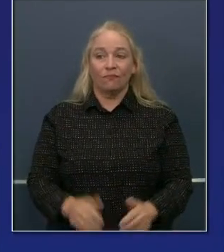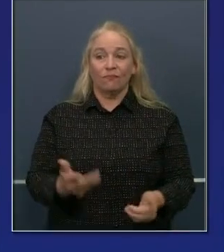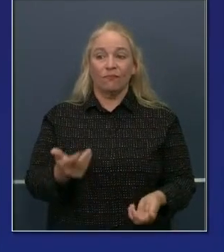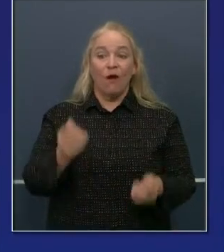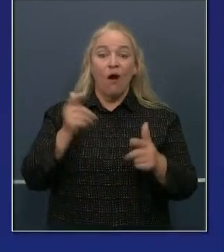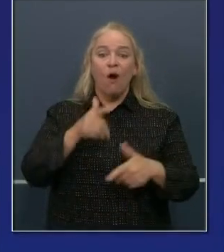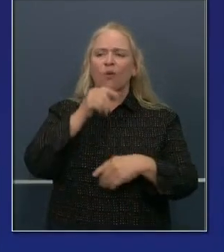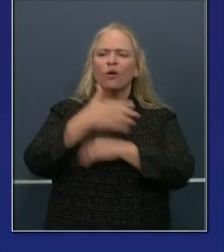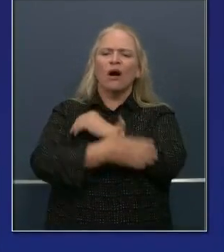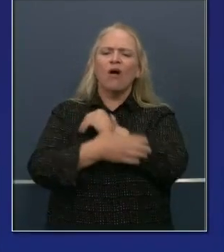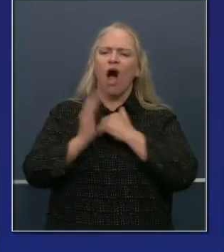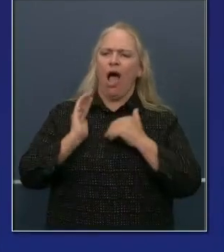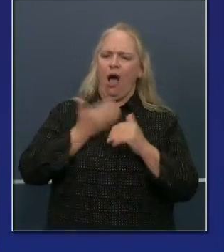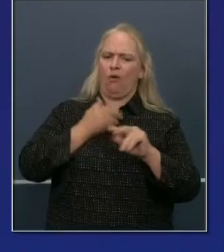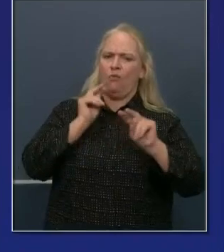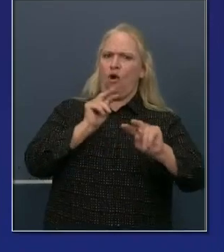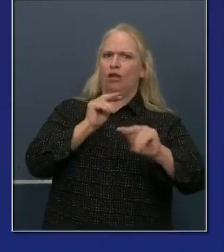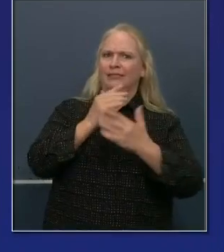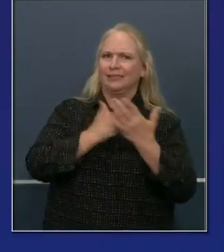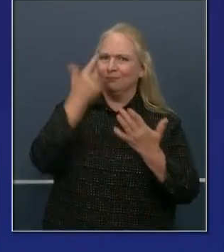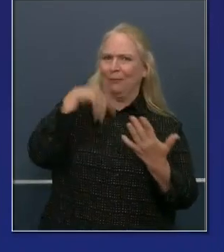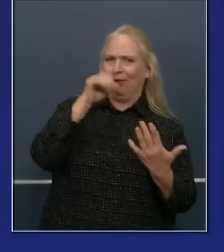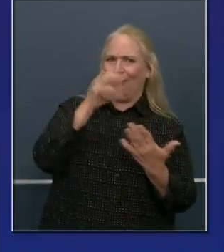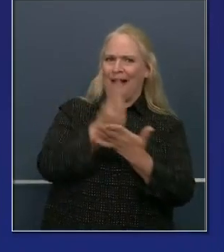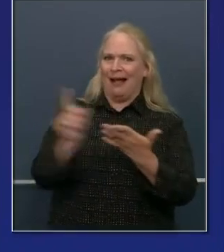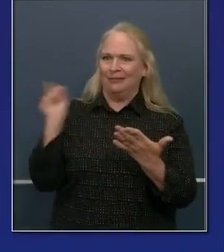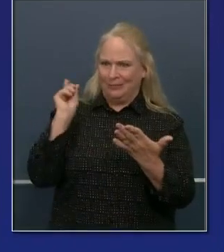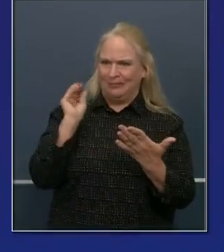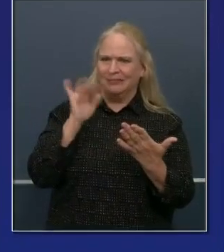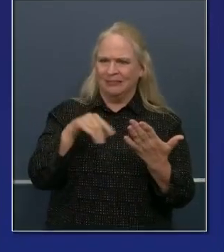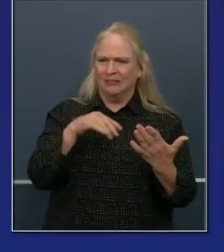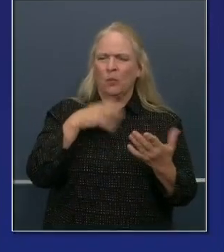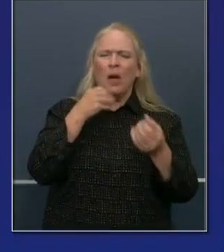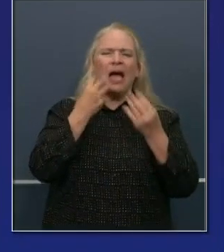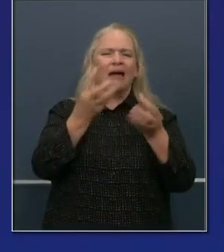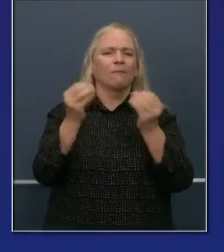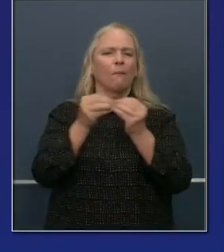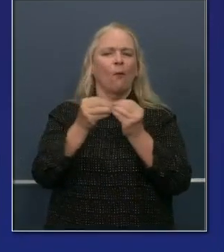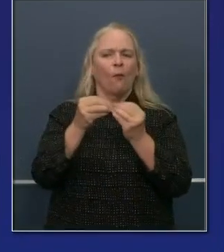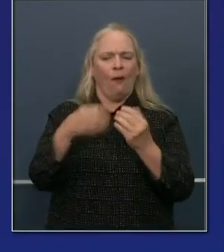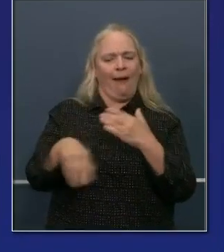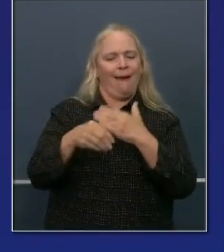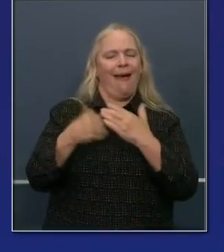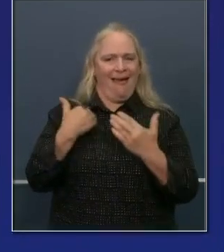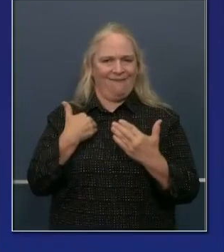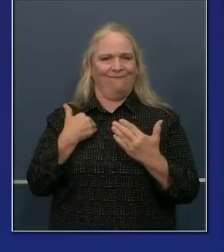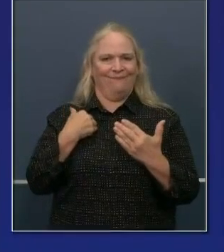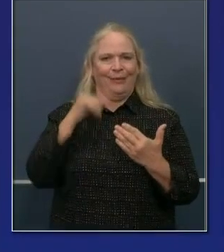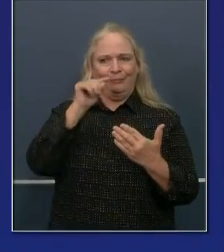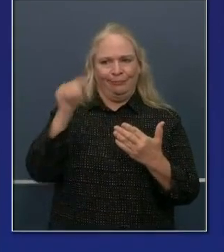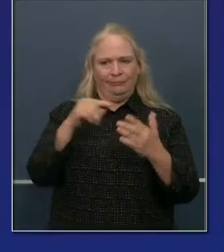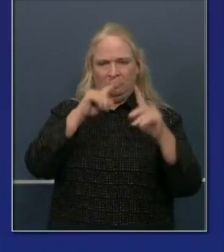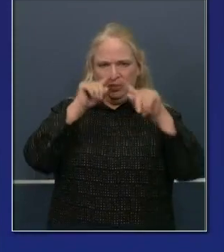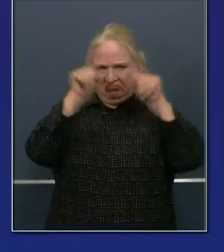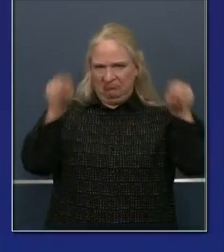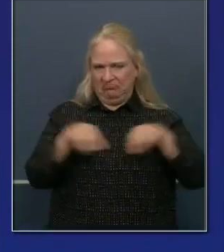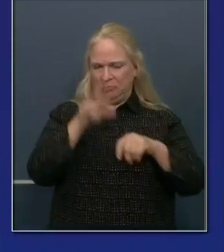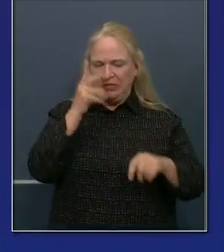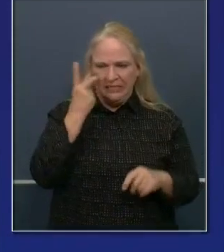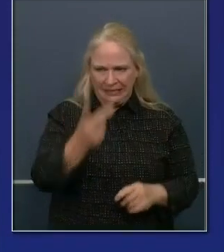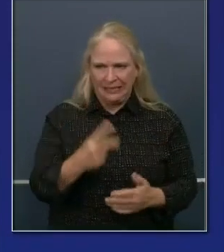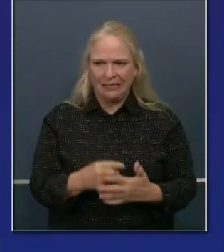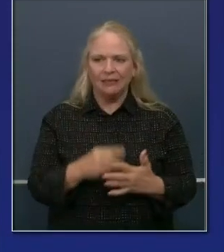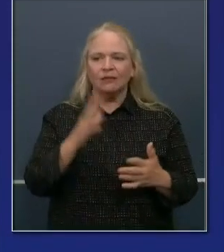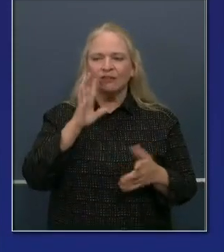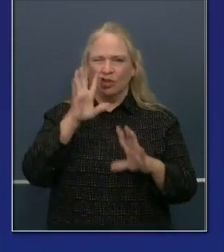lists. And I'll show you that list, an updated list, in just a moment. All the counties on the updated monitoring list,